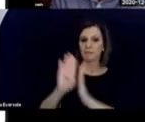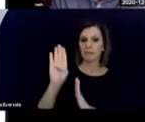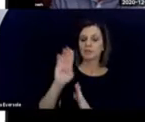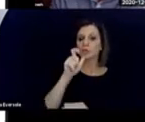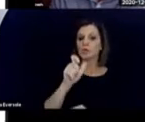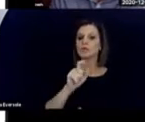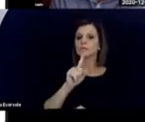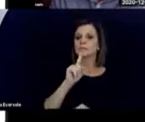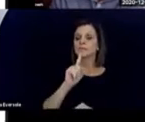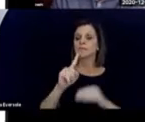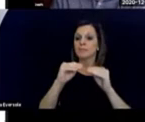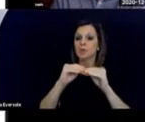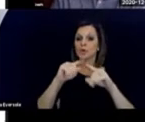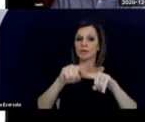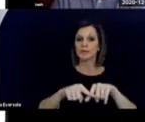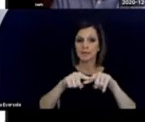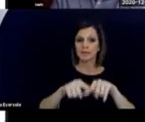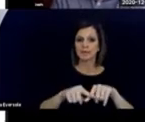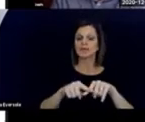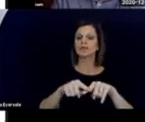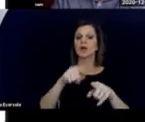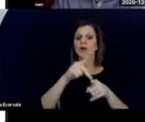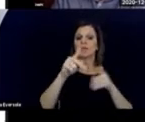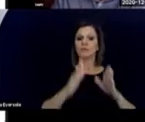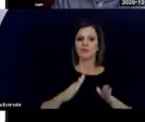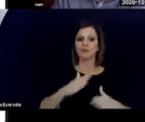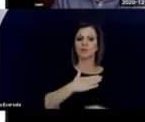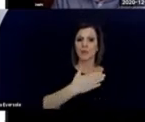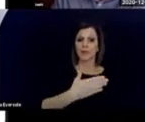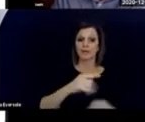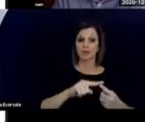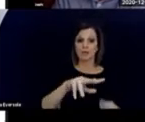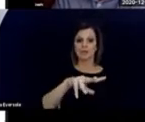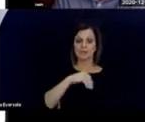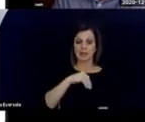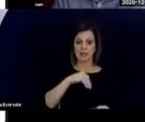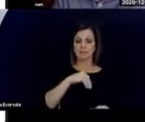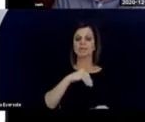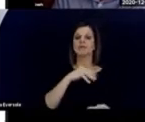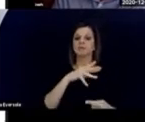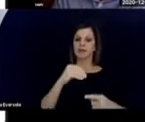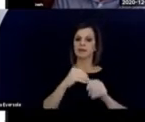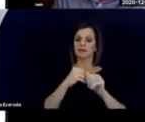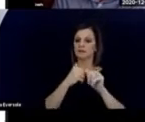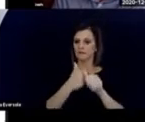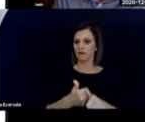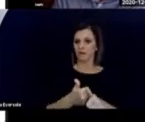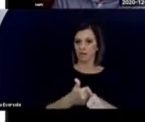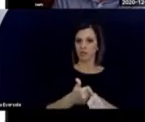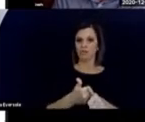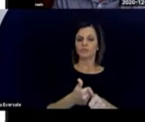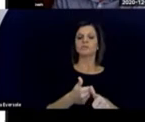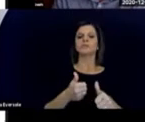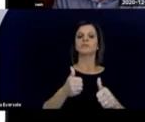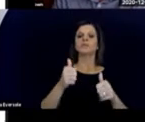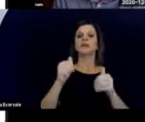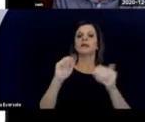who is more dependent on the professional's willingness to accept this and act accordingly